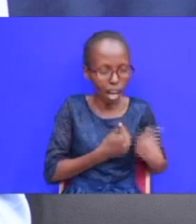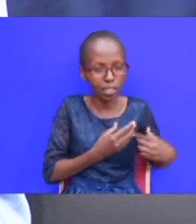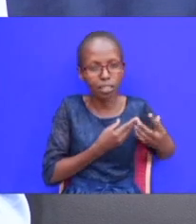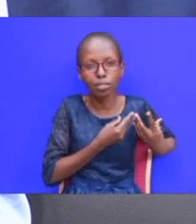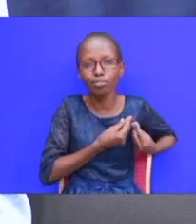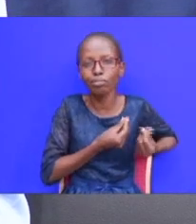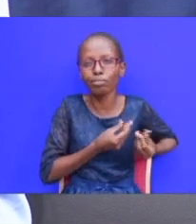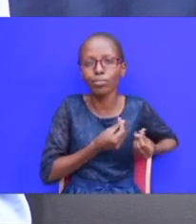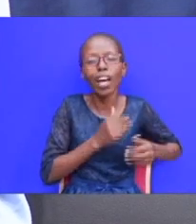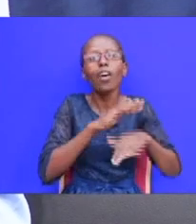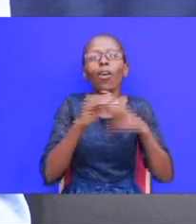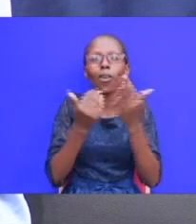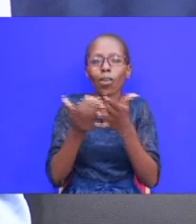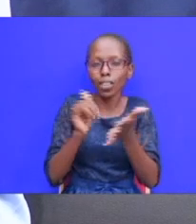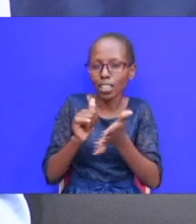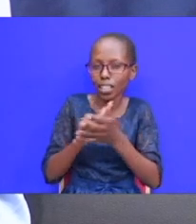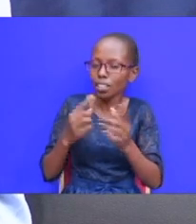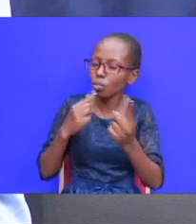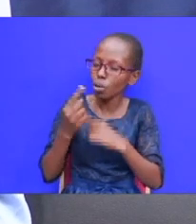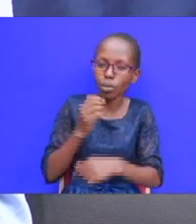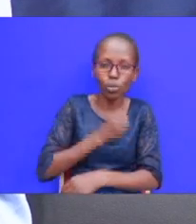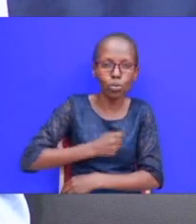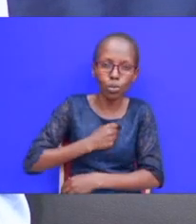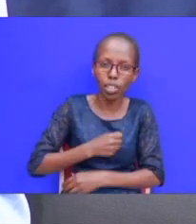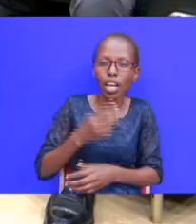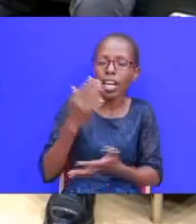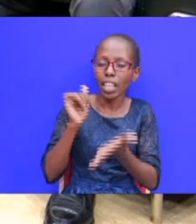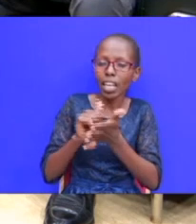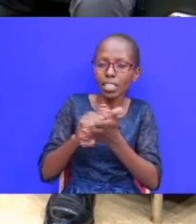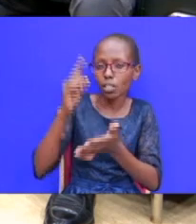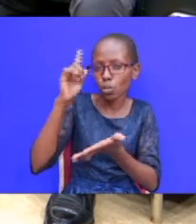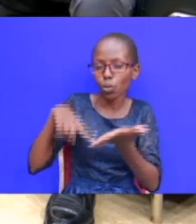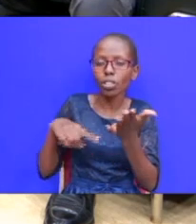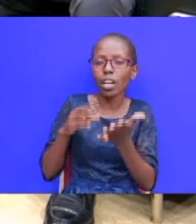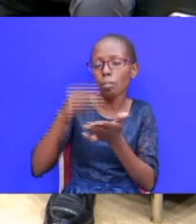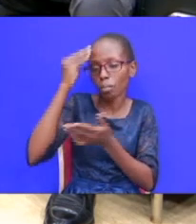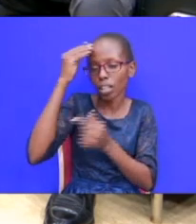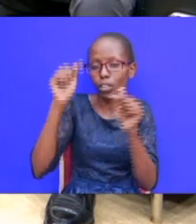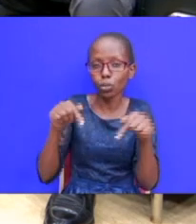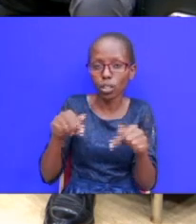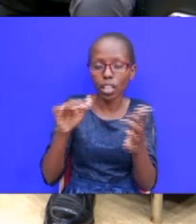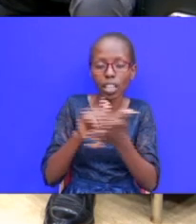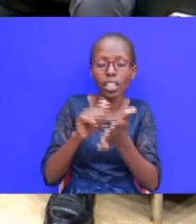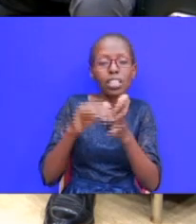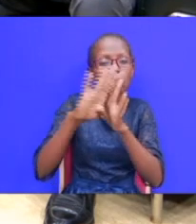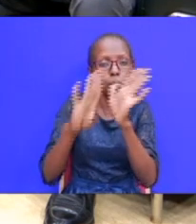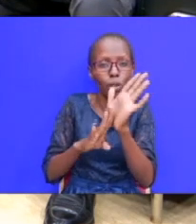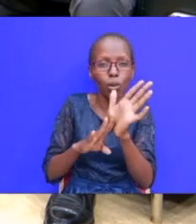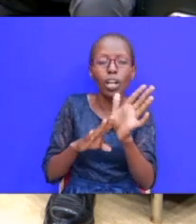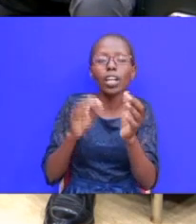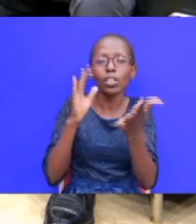sorry and all that so i think this is something that um i'm learning today that is actually biblical and it is okay to always try and